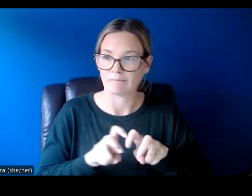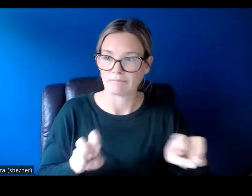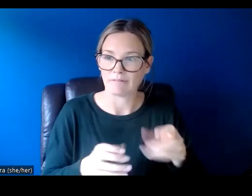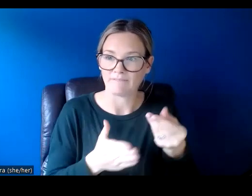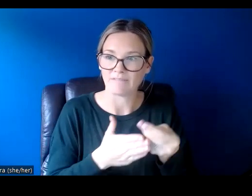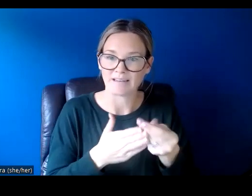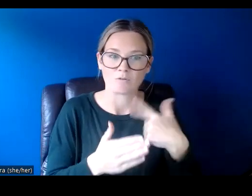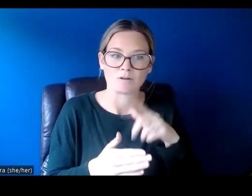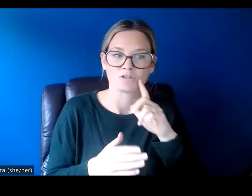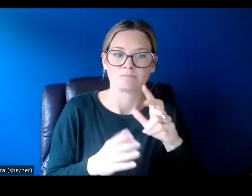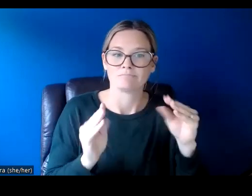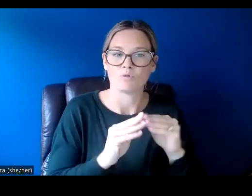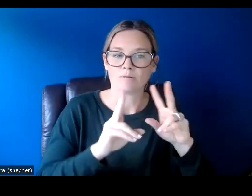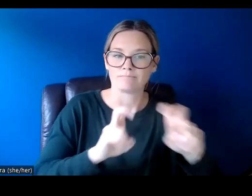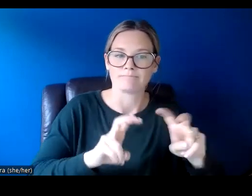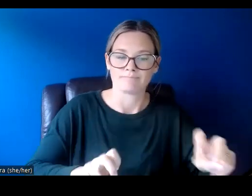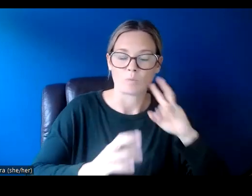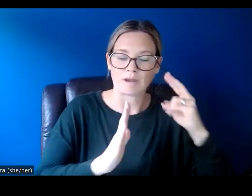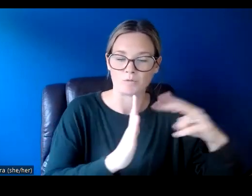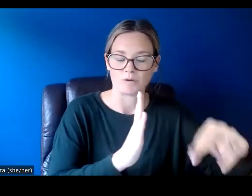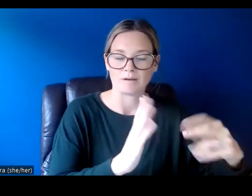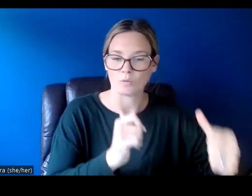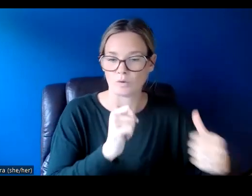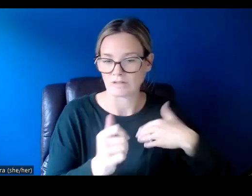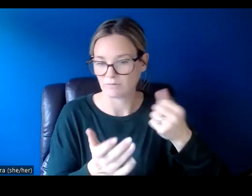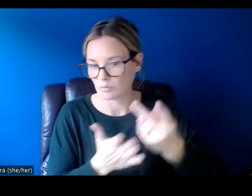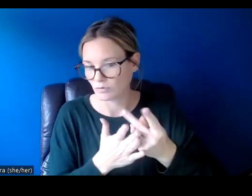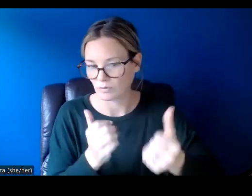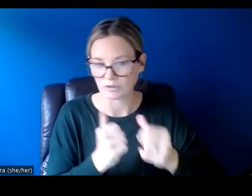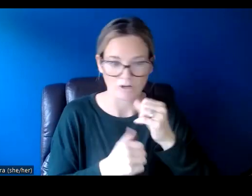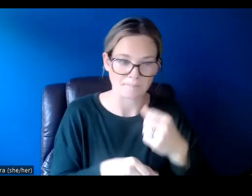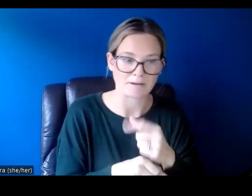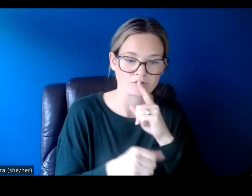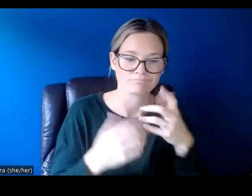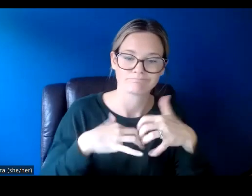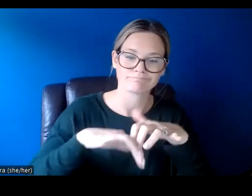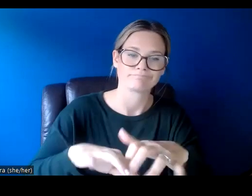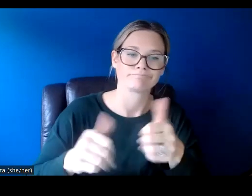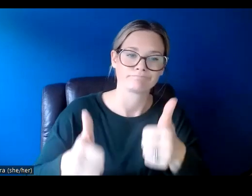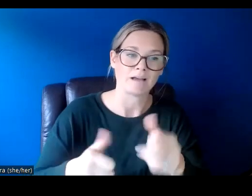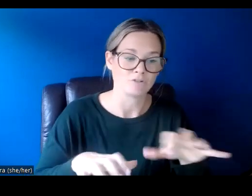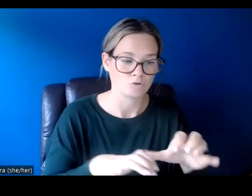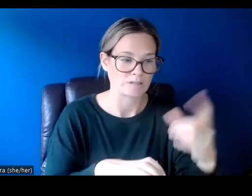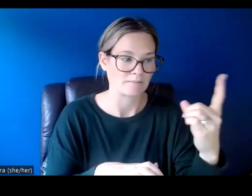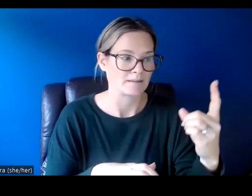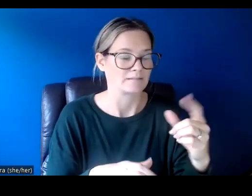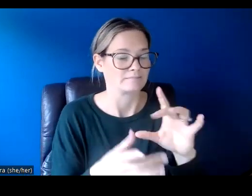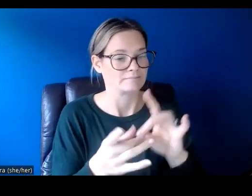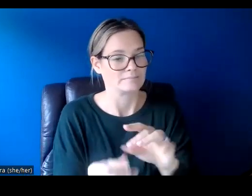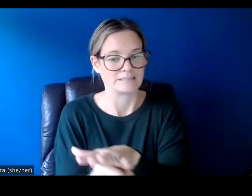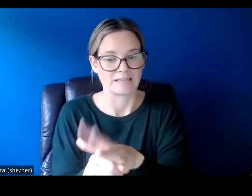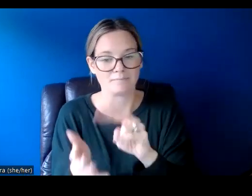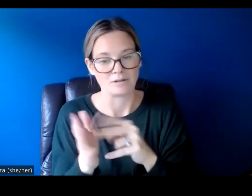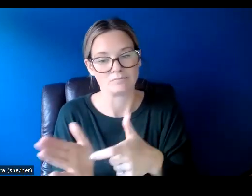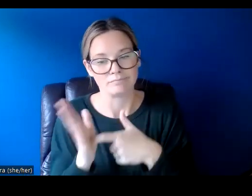We're just going to be looking when we go through these applications to make sure that if you're doing something that is site specific, you have